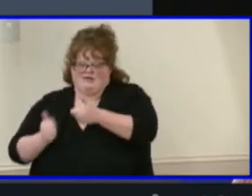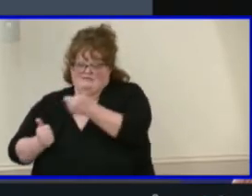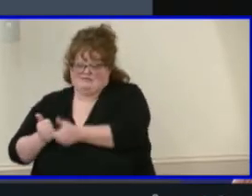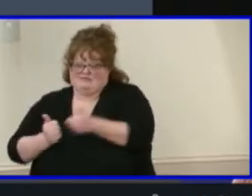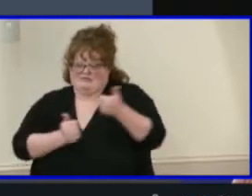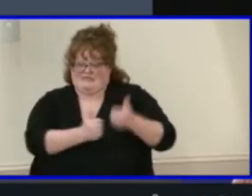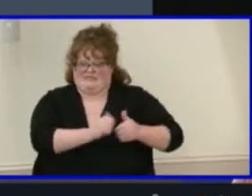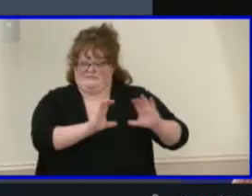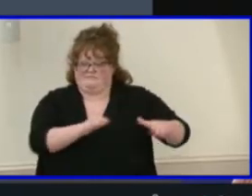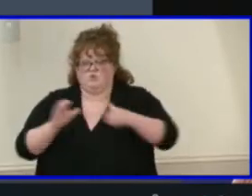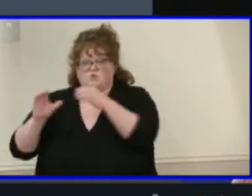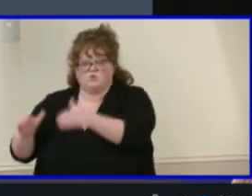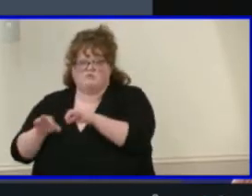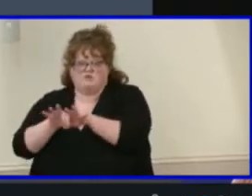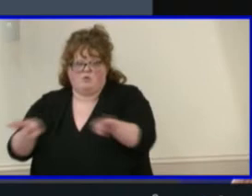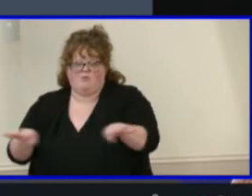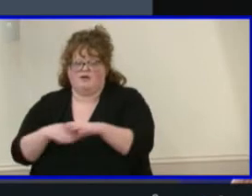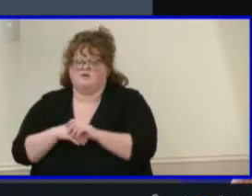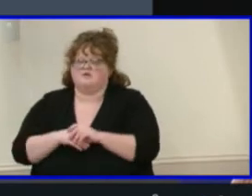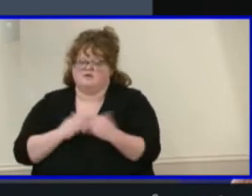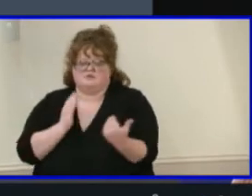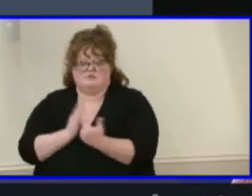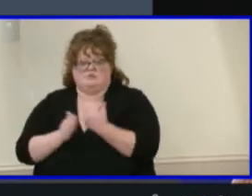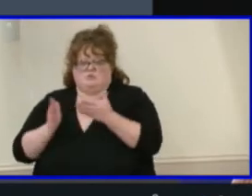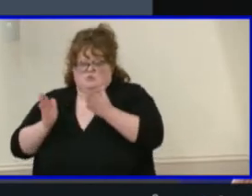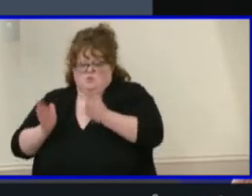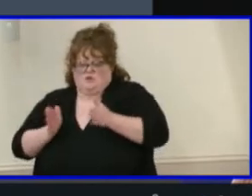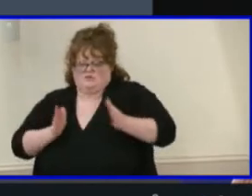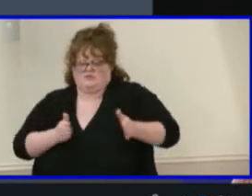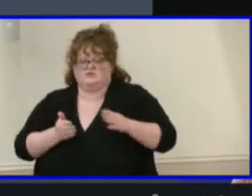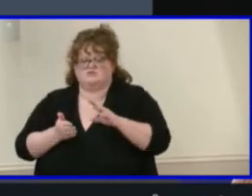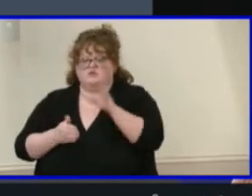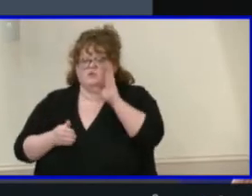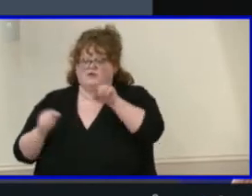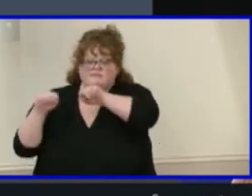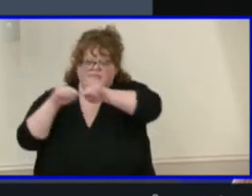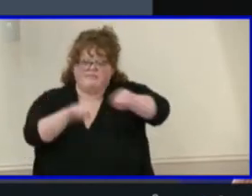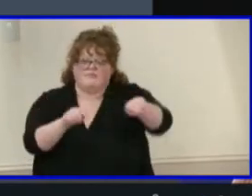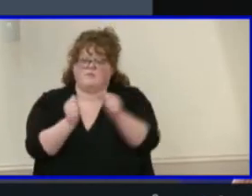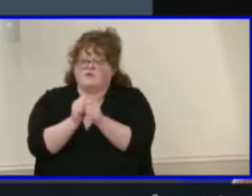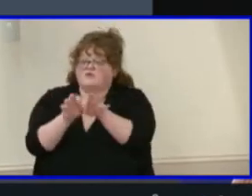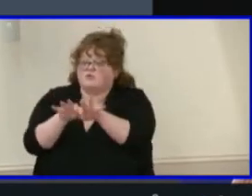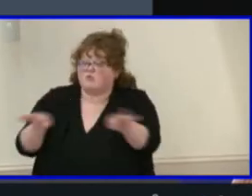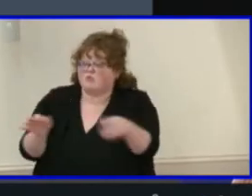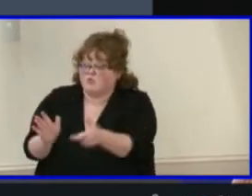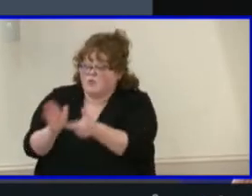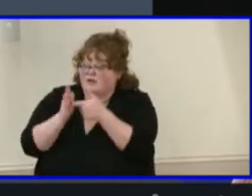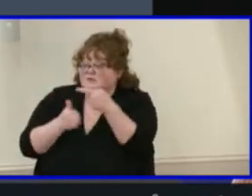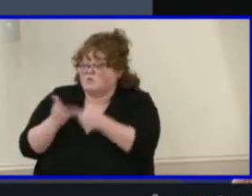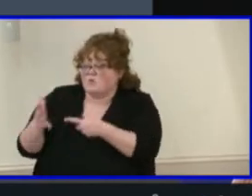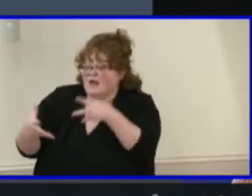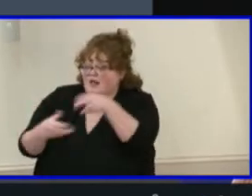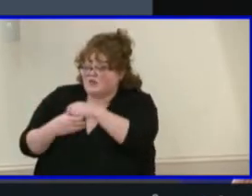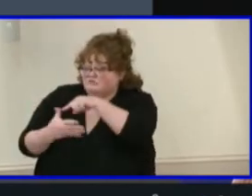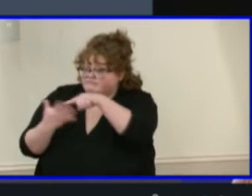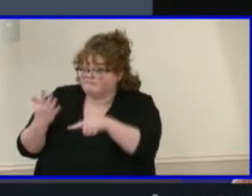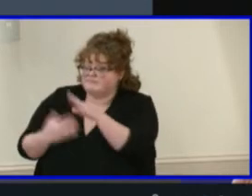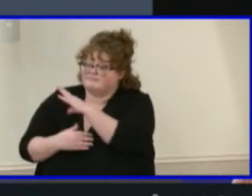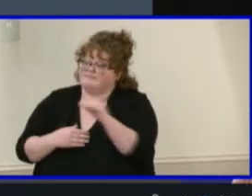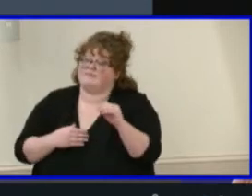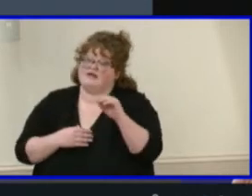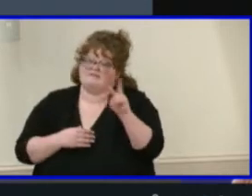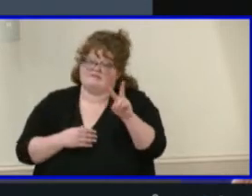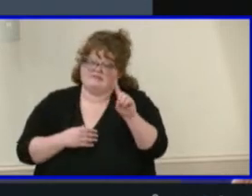to them. This reorganization is also fully aligned with the diploma requirements included in the Virginia Department of Education Standards of